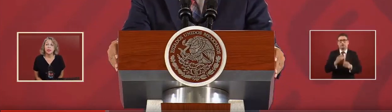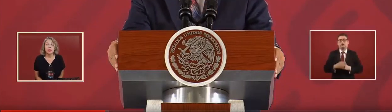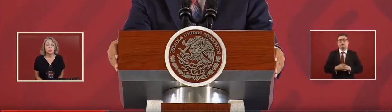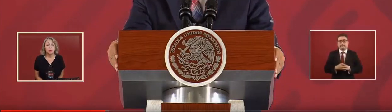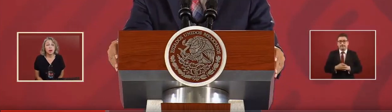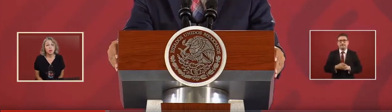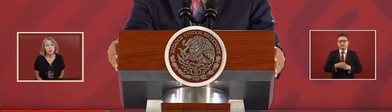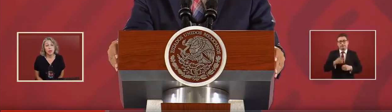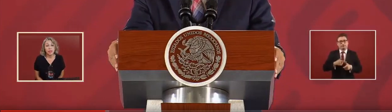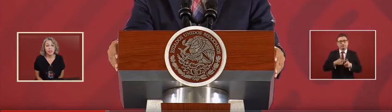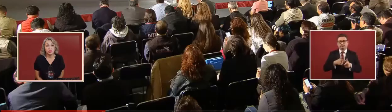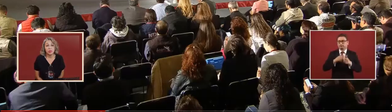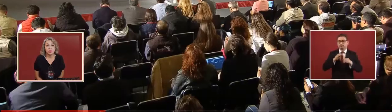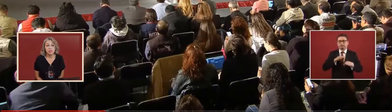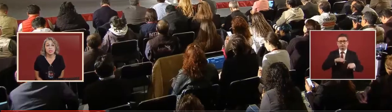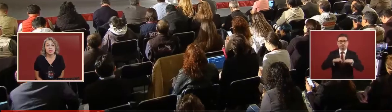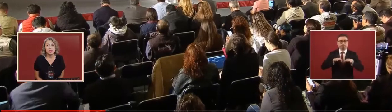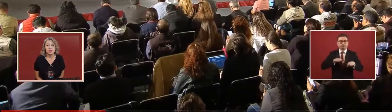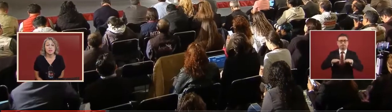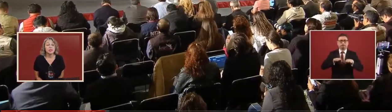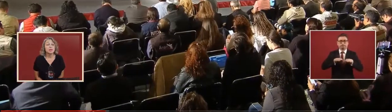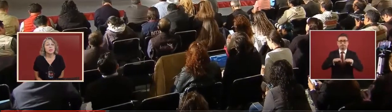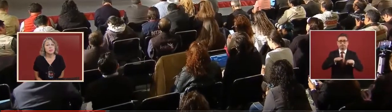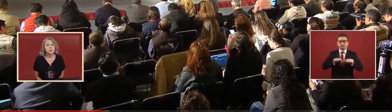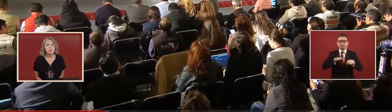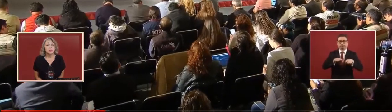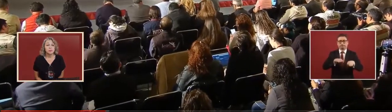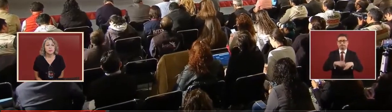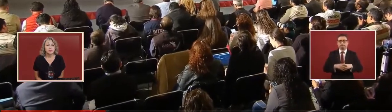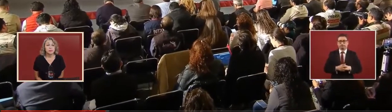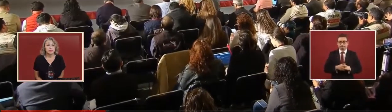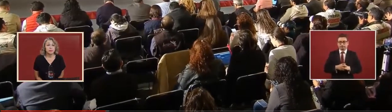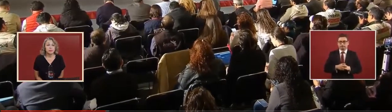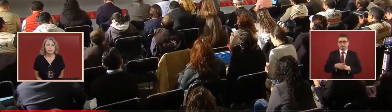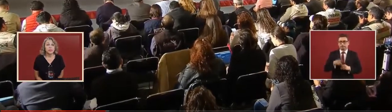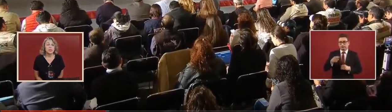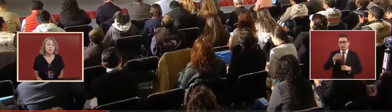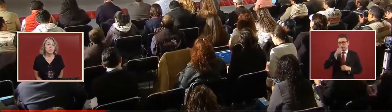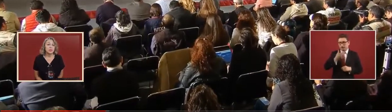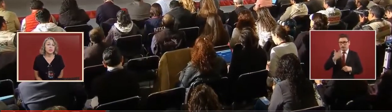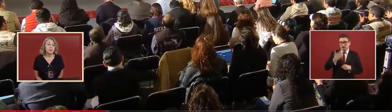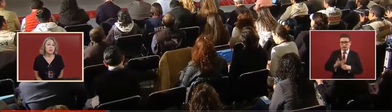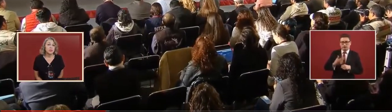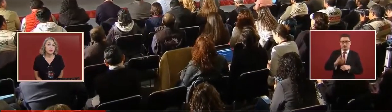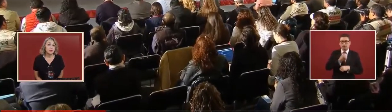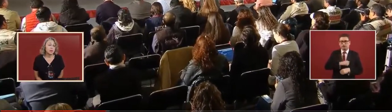to deal with health,